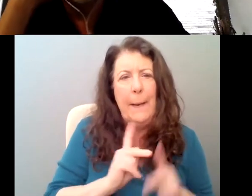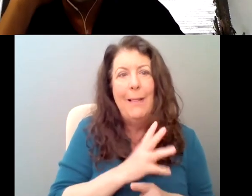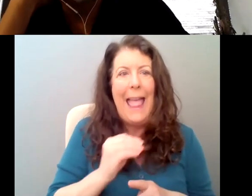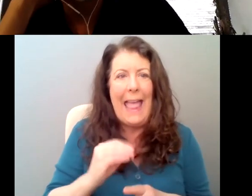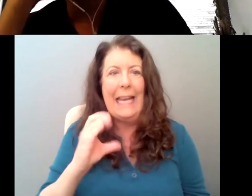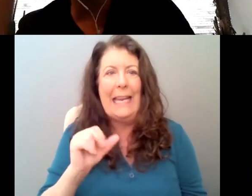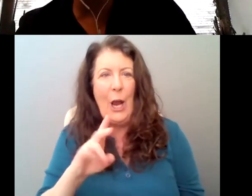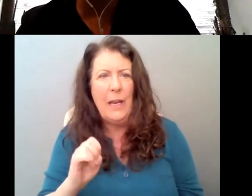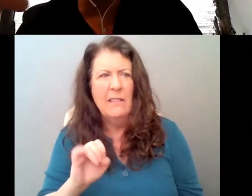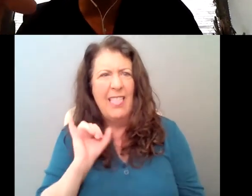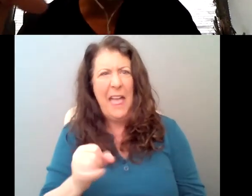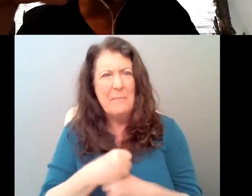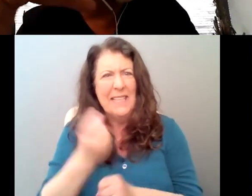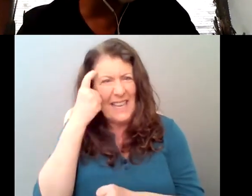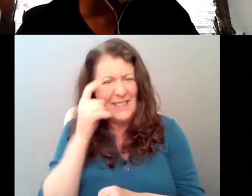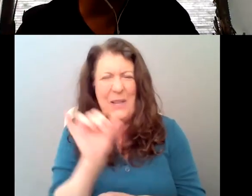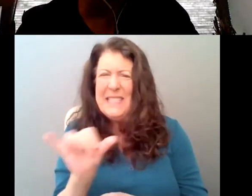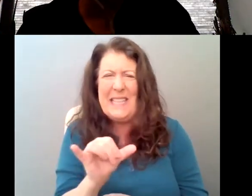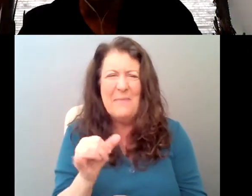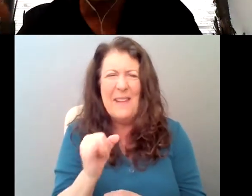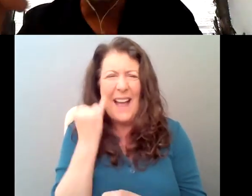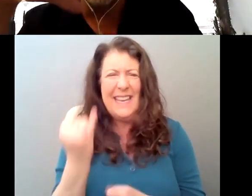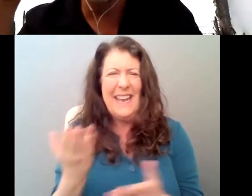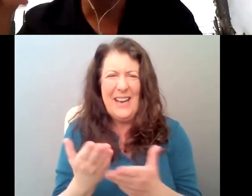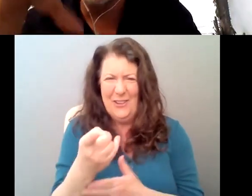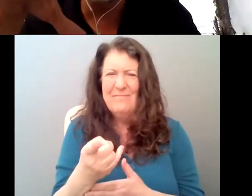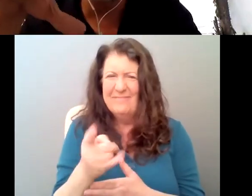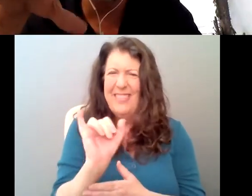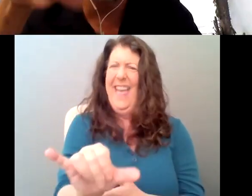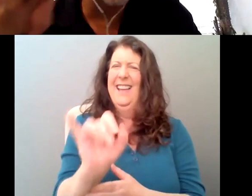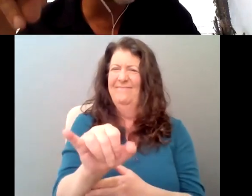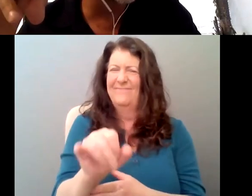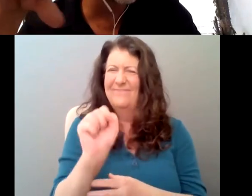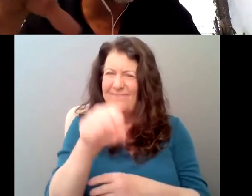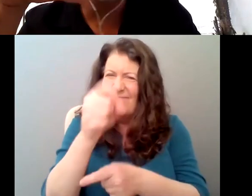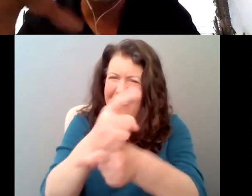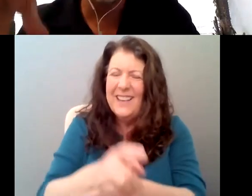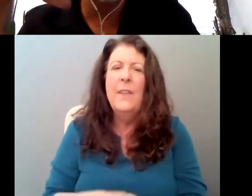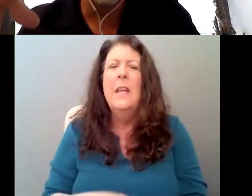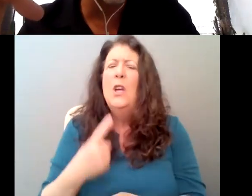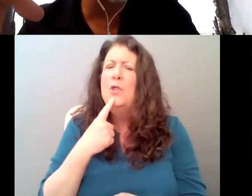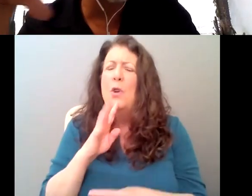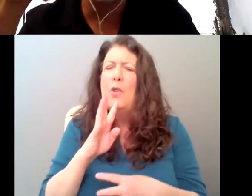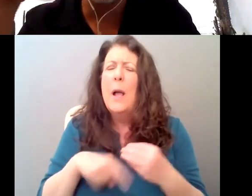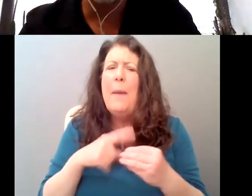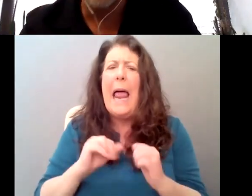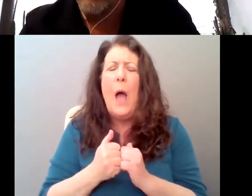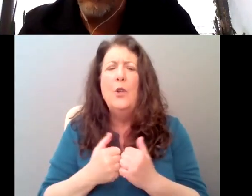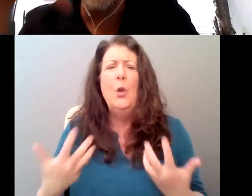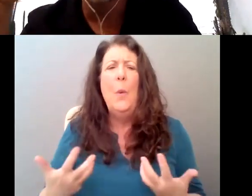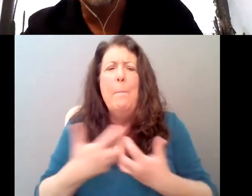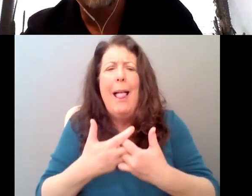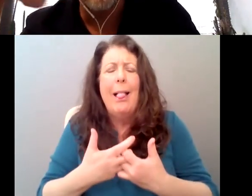Um, so in your series, uh, can you talk a little bit about like how you meld, you know, history and then present day, you know, like